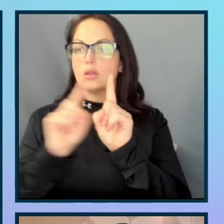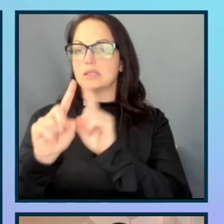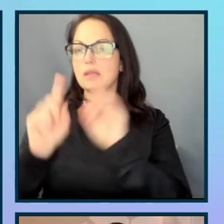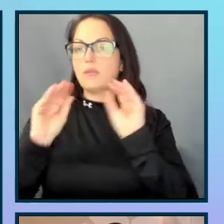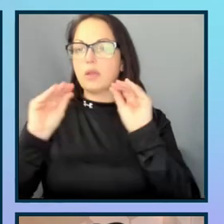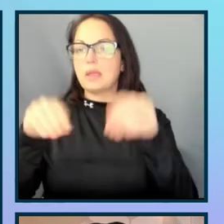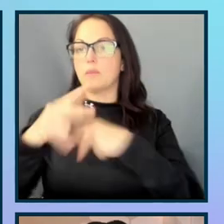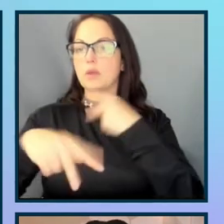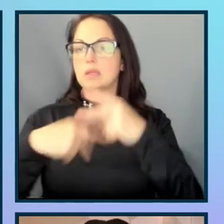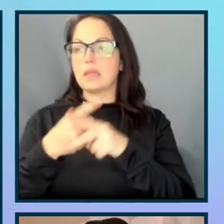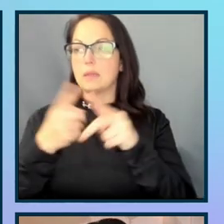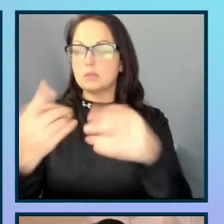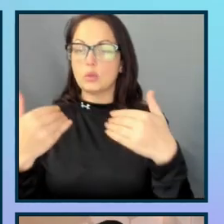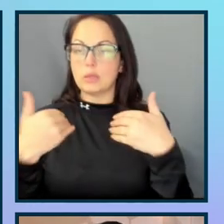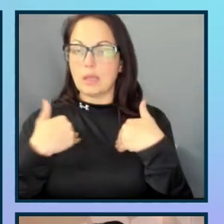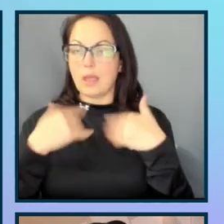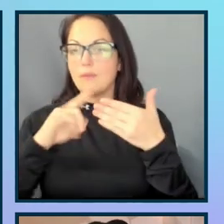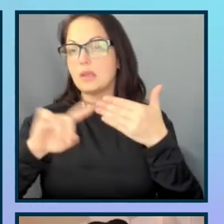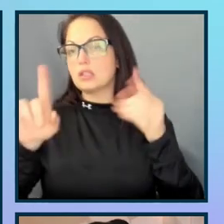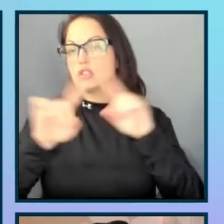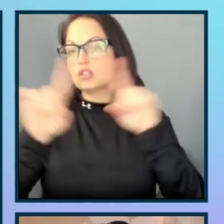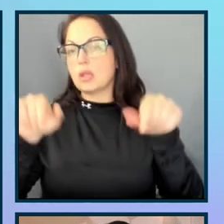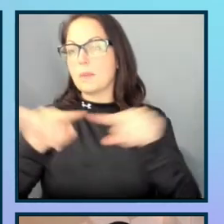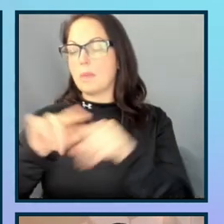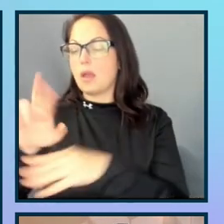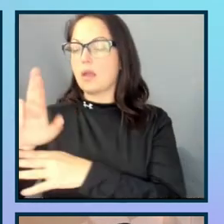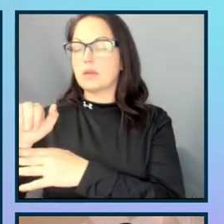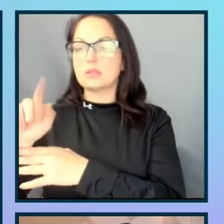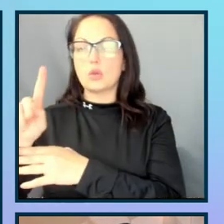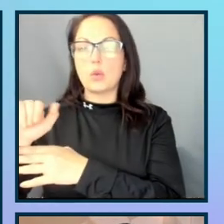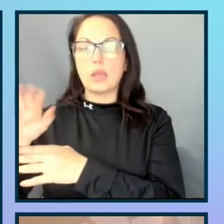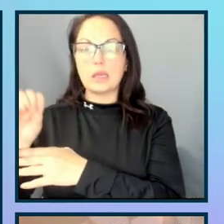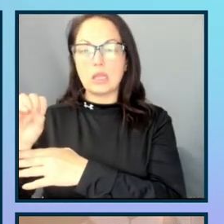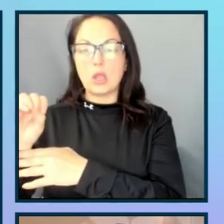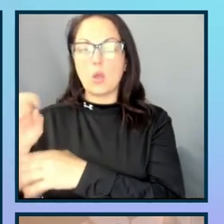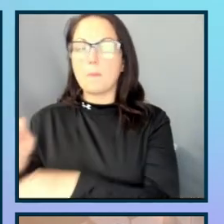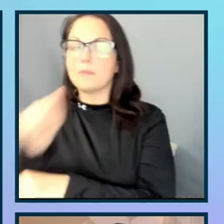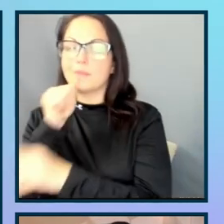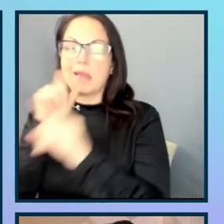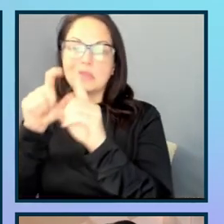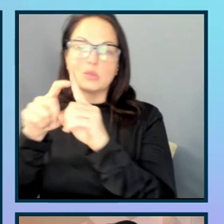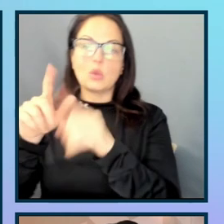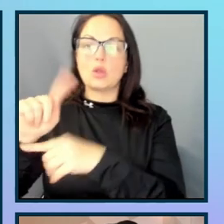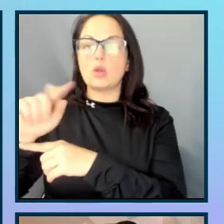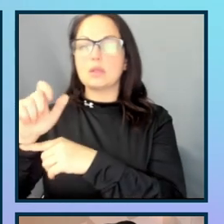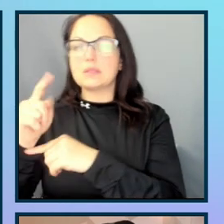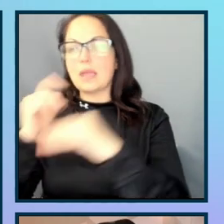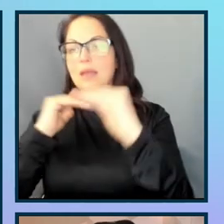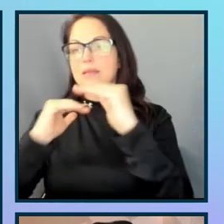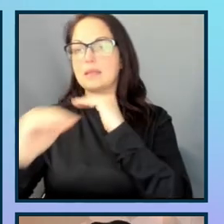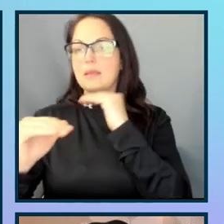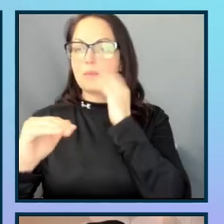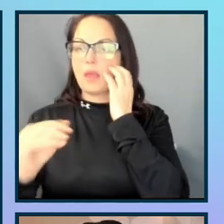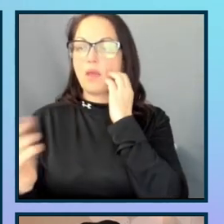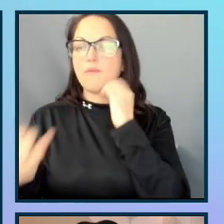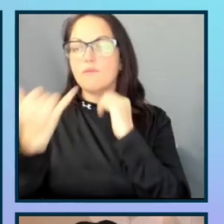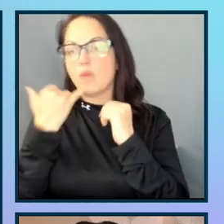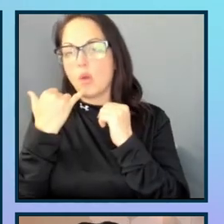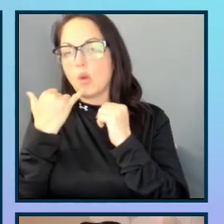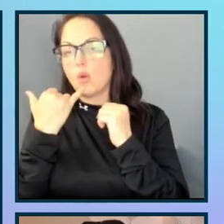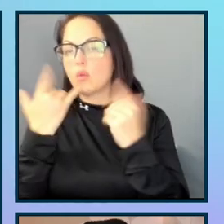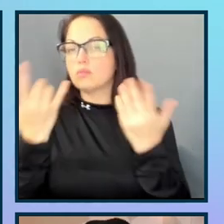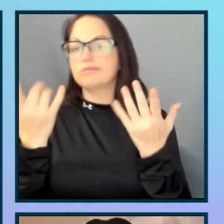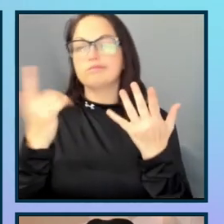we talked a little bit about checkbox, radio, but there are things like passwords, text, email, phone, right?